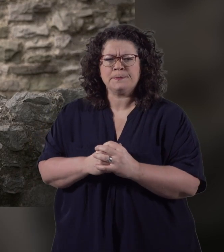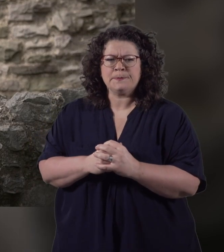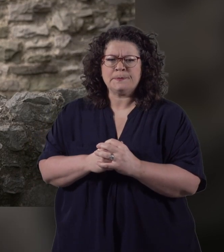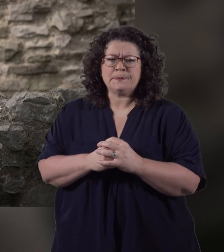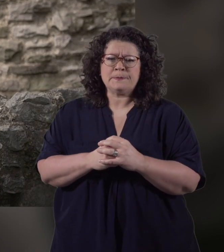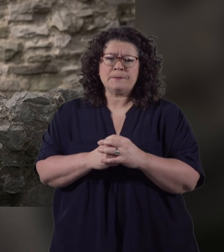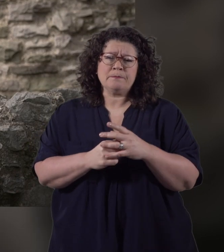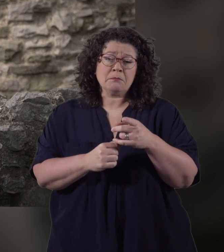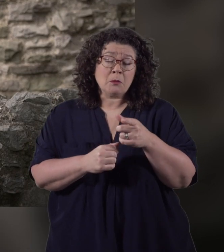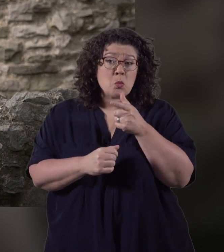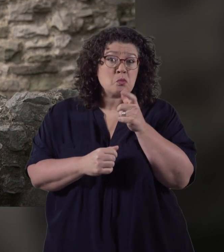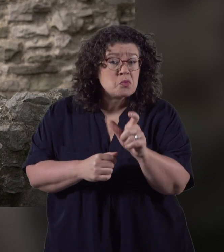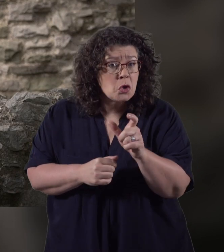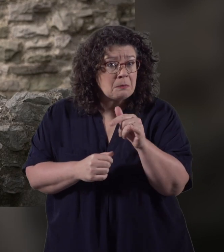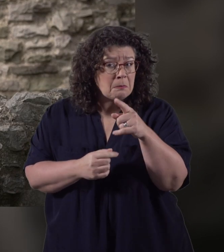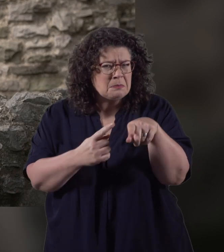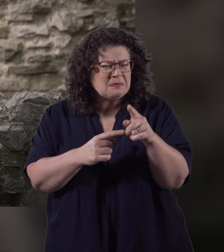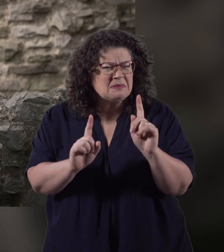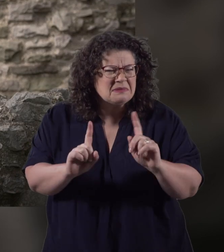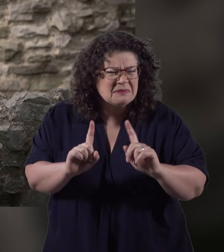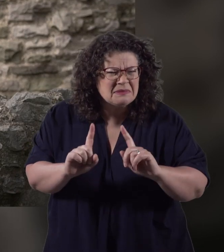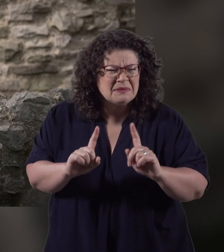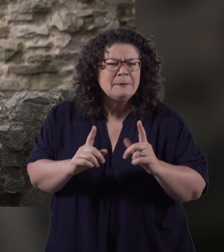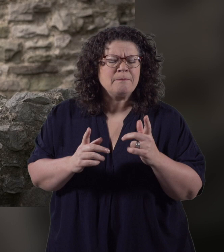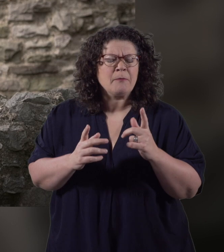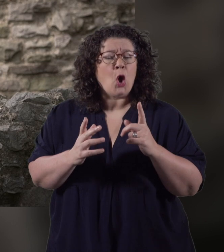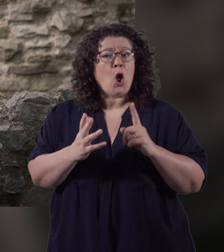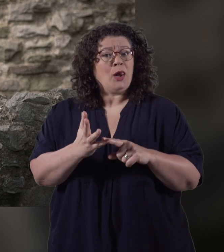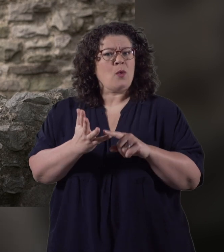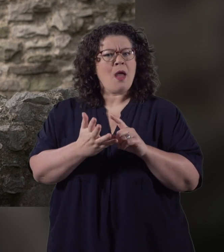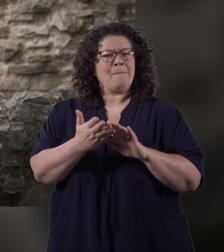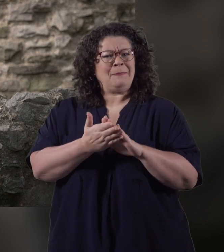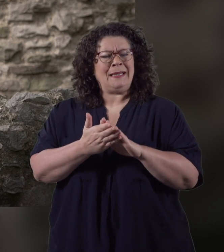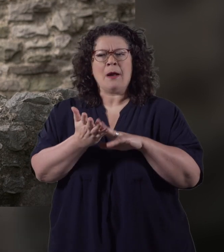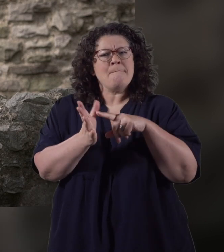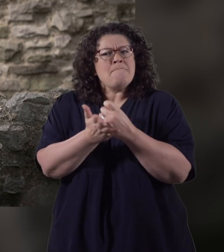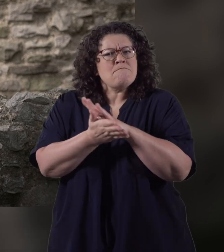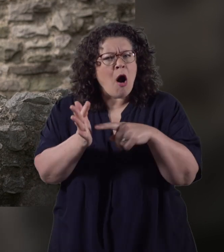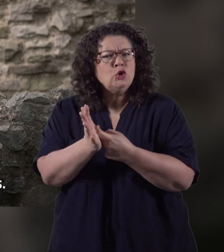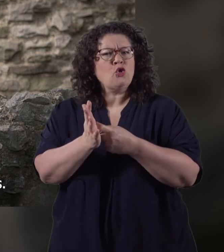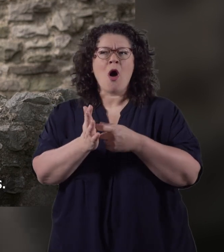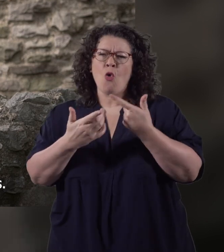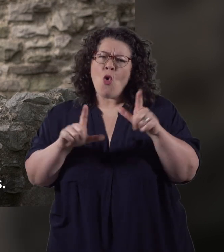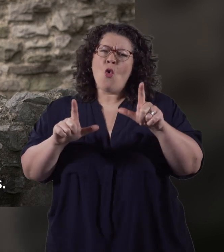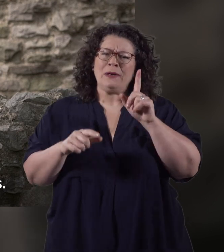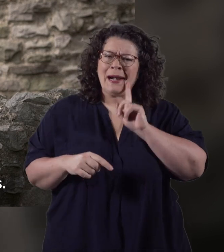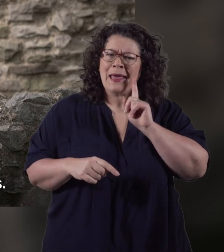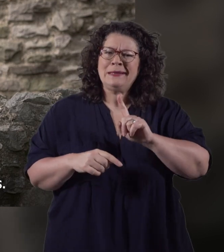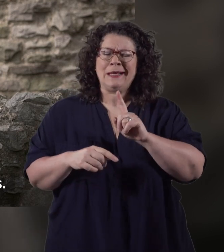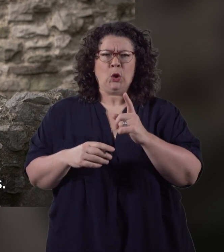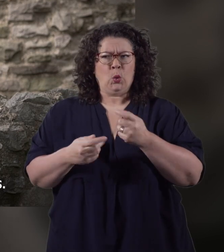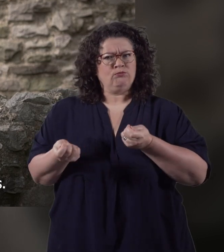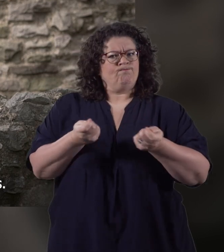Some of you may not have heard that term before. The Ichelwyr are the marcher lords and ladies who manage